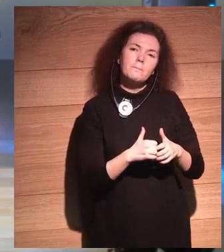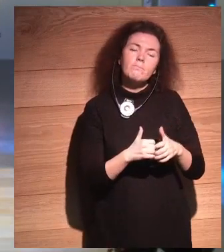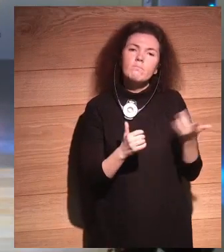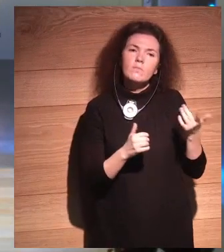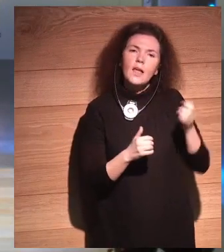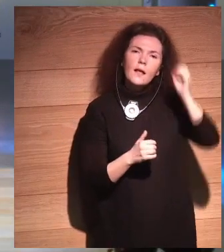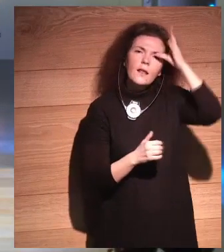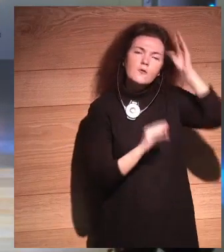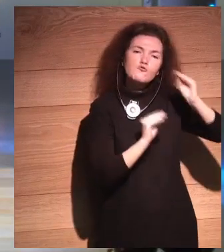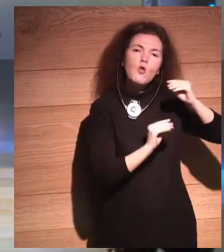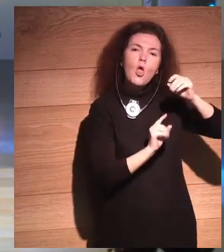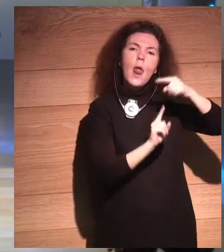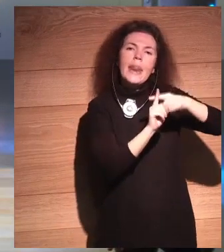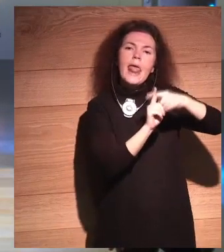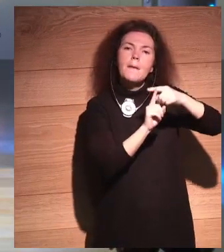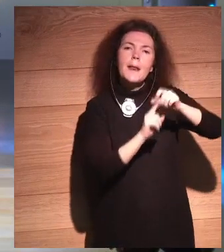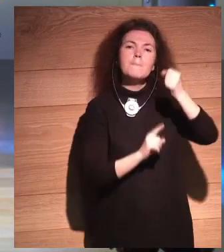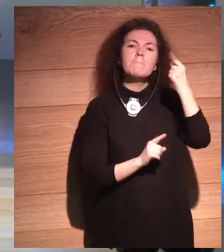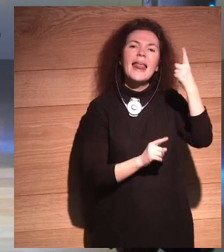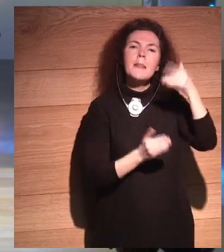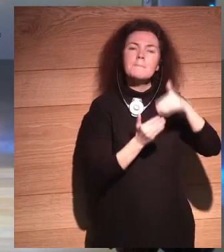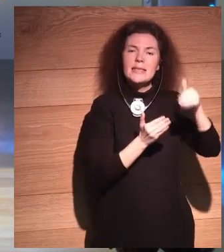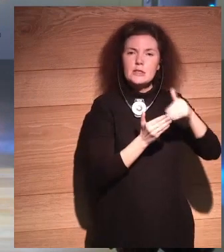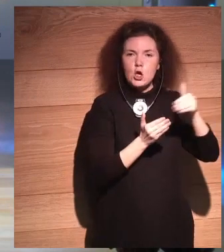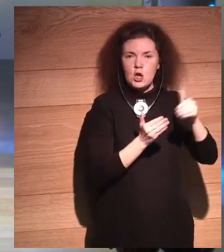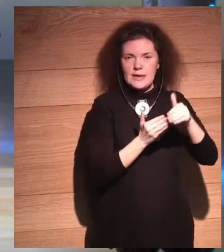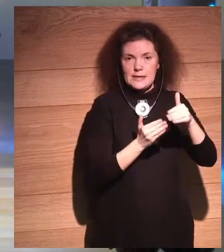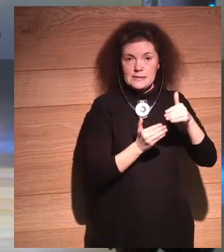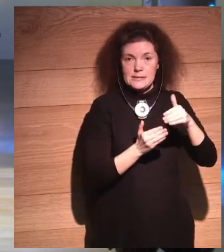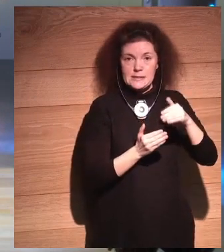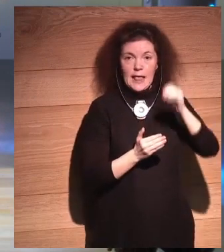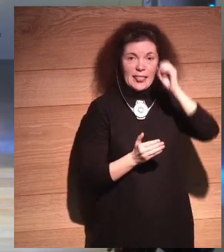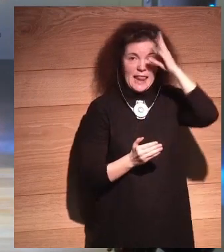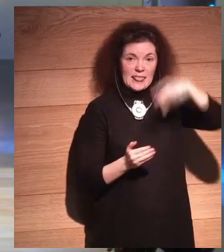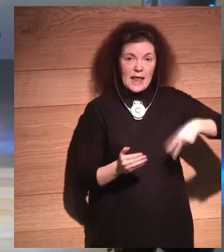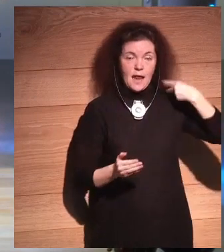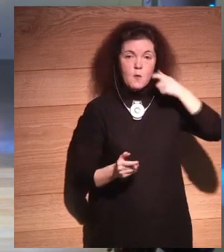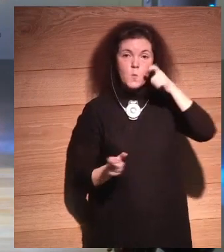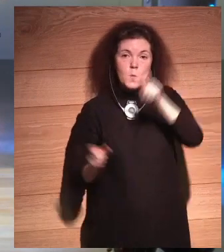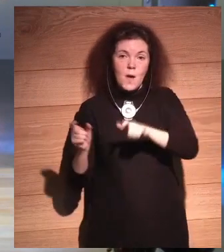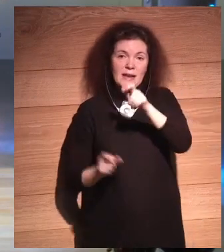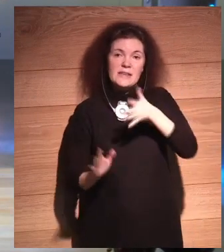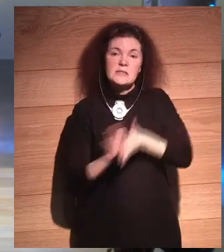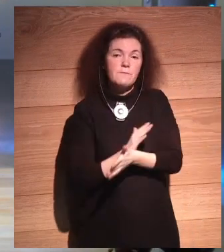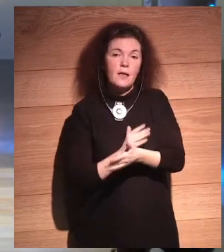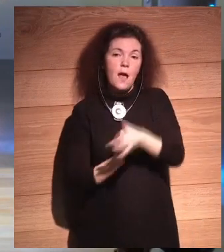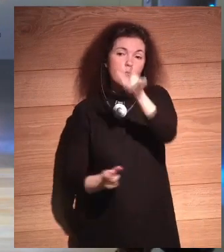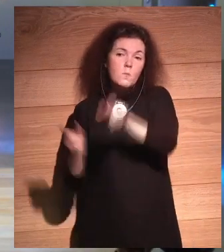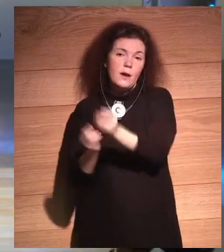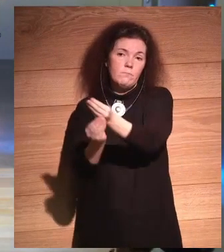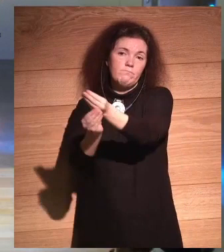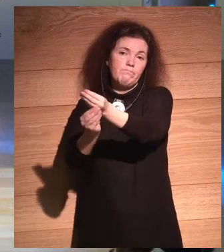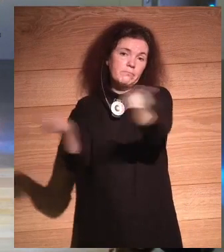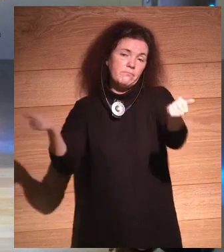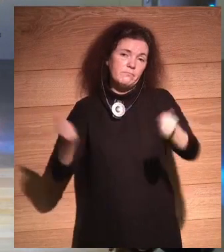Not by purpose. Just by accident. Like stepping on an ant. Petting a horse. We'd be the horses of the